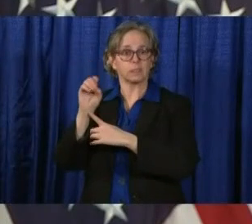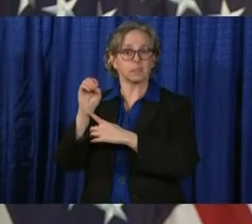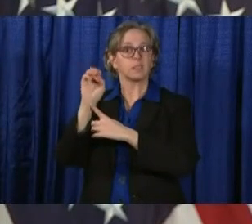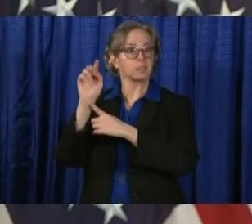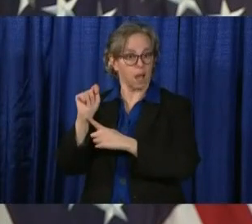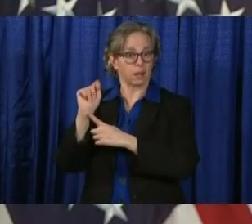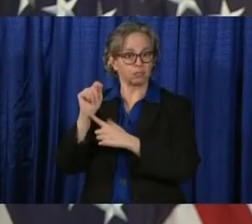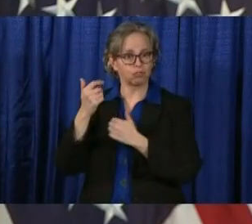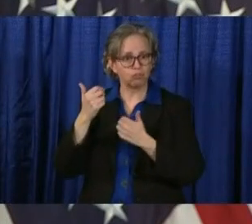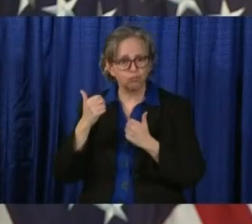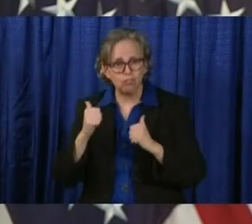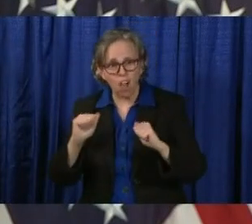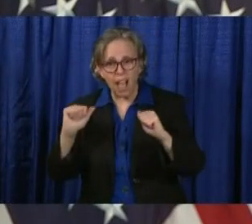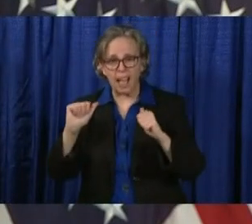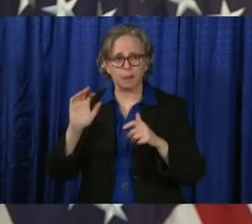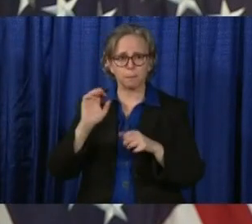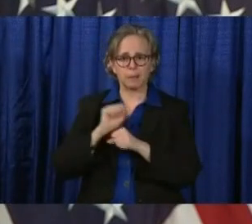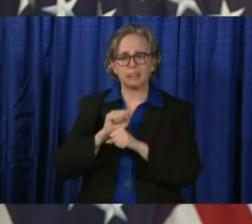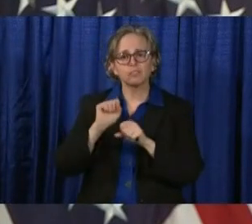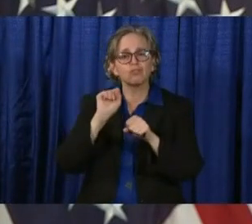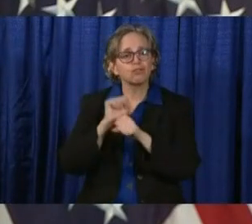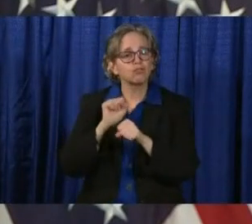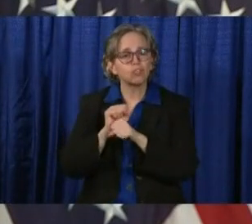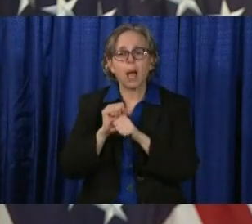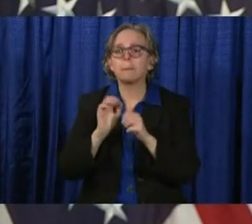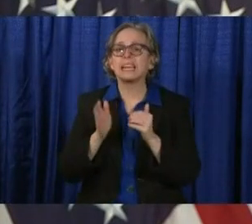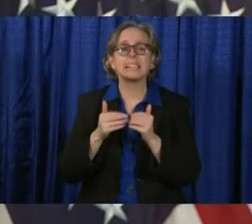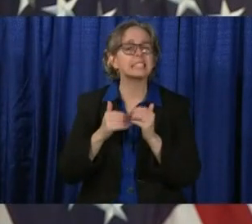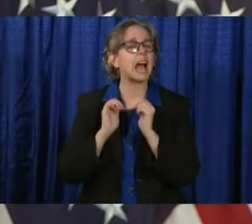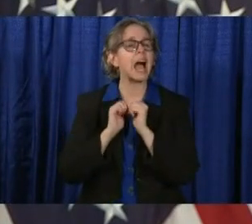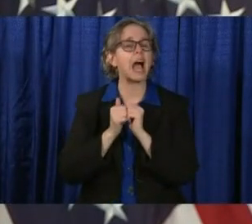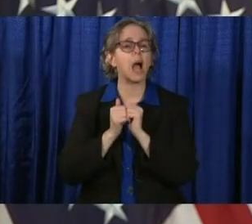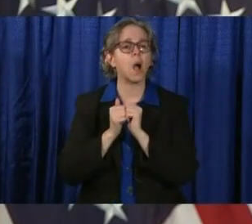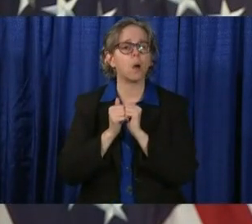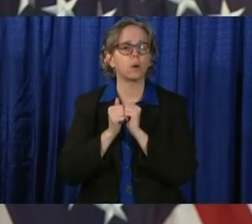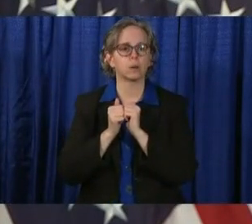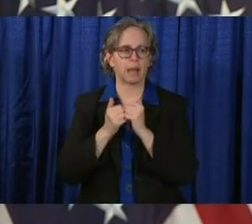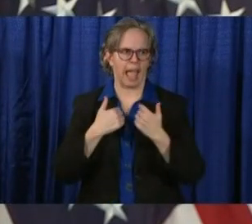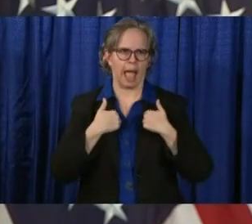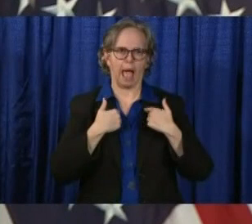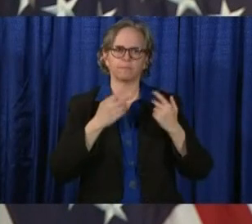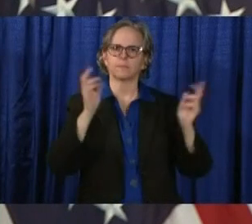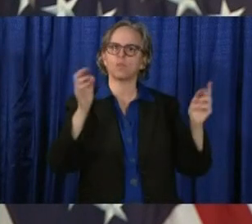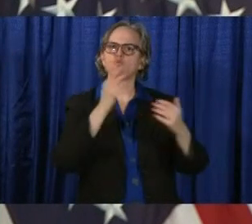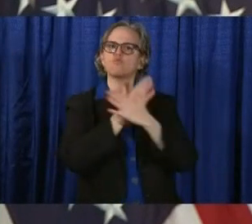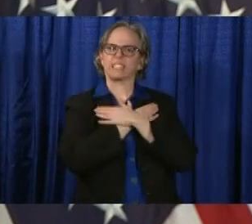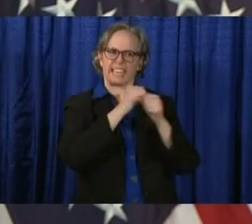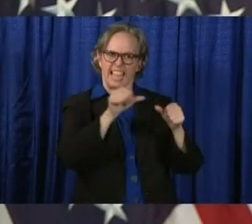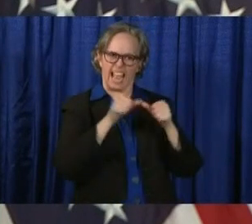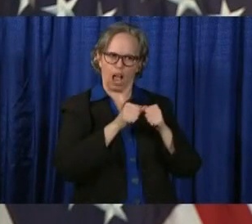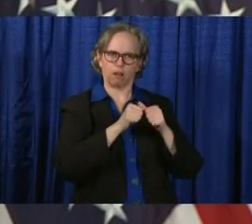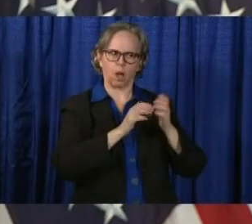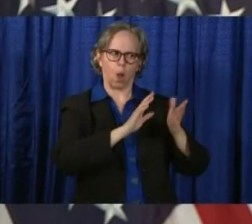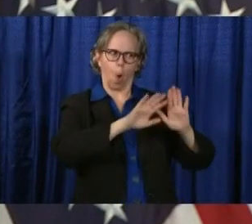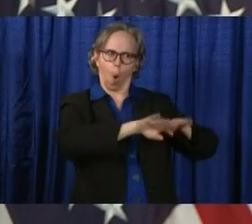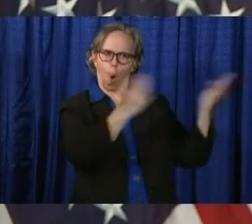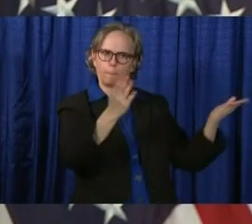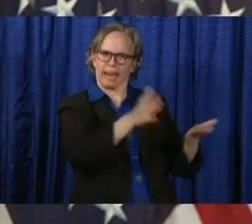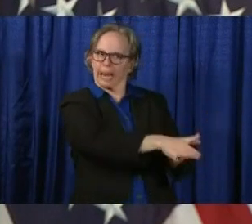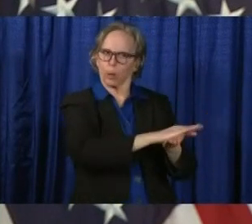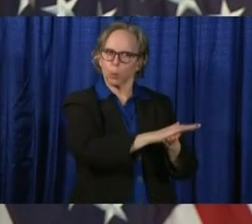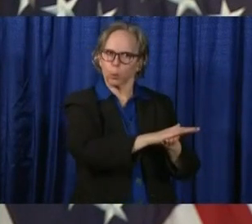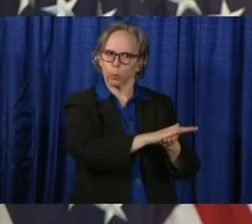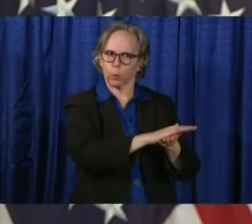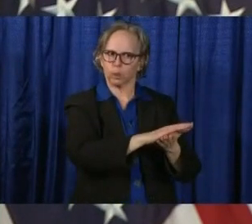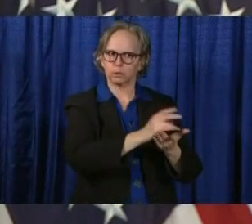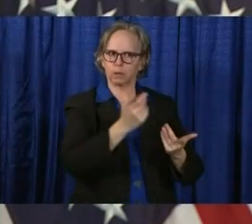by keeping our rest areas open, clean, and patrolled, even as fewer and fewer people are traveling our interstates. We also revised